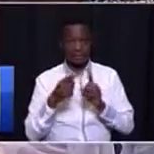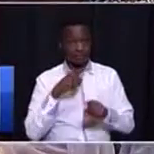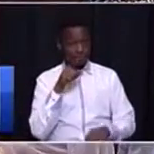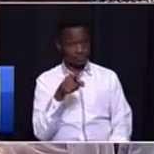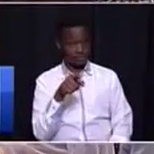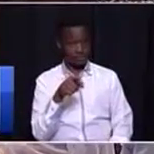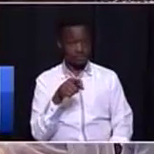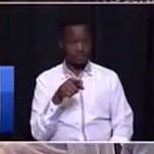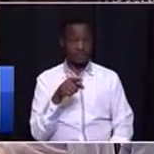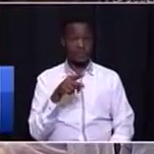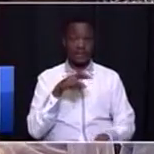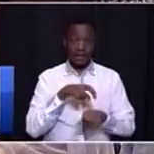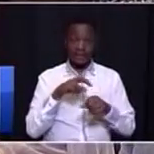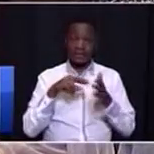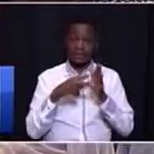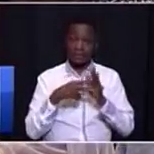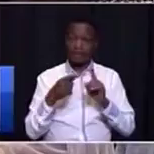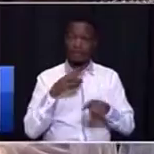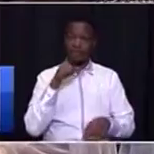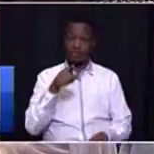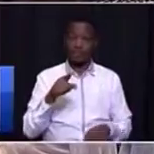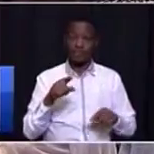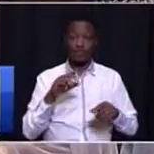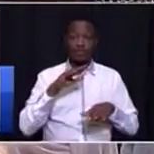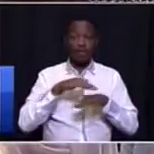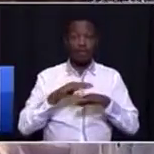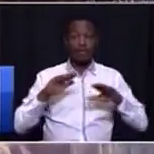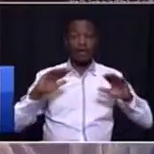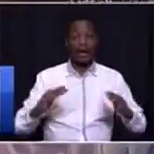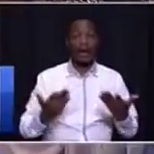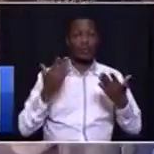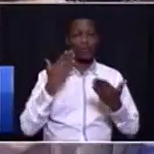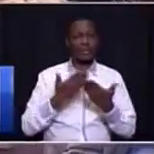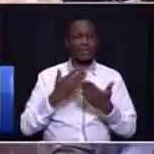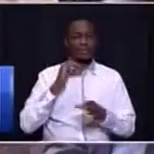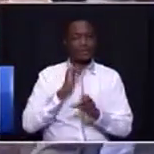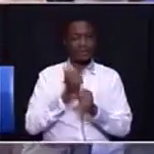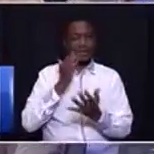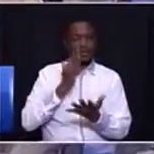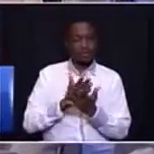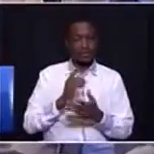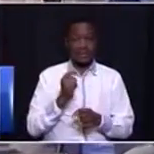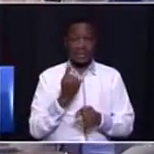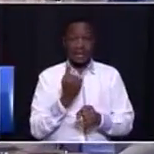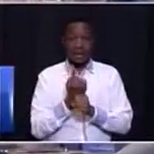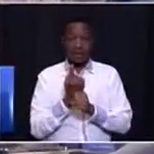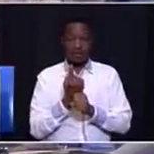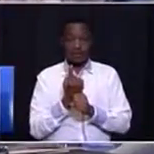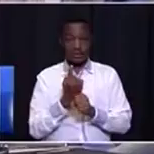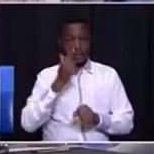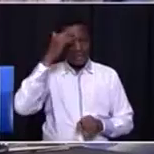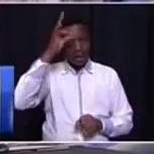I need a plan from you on how we make sure that Kauten government moves to hundred